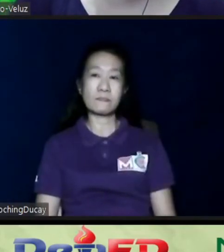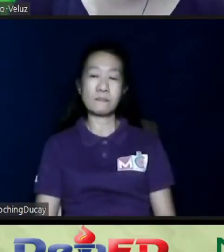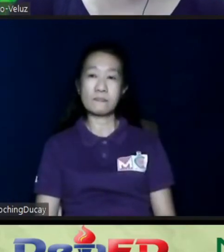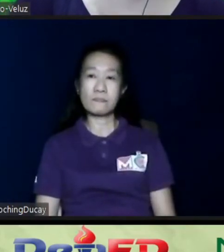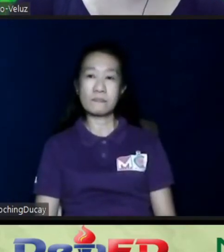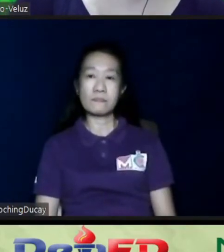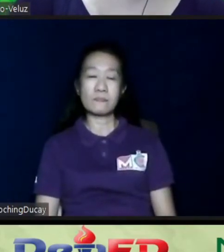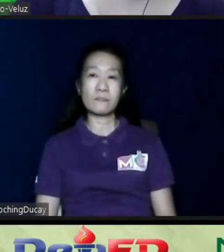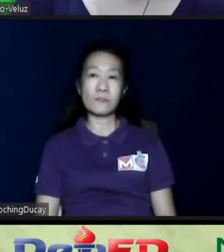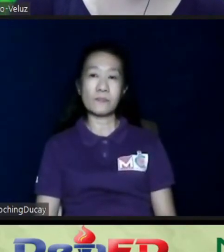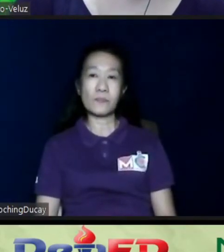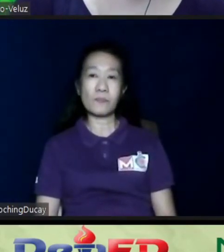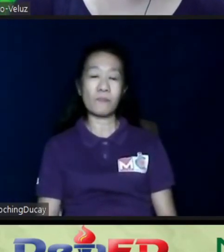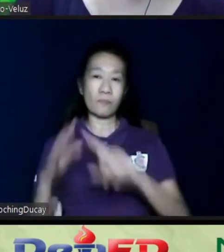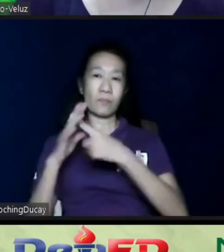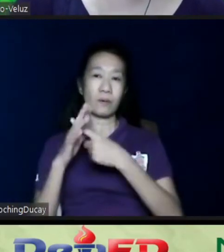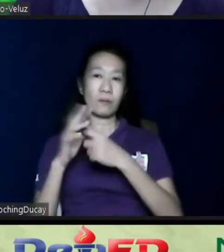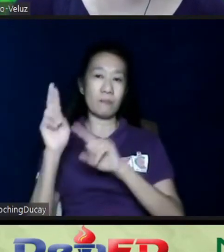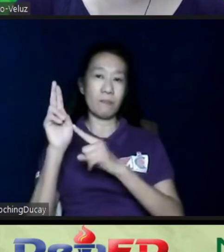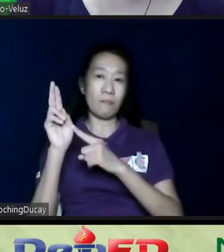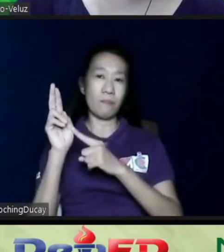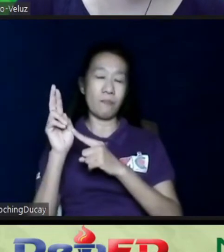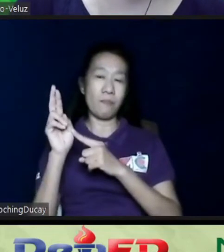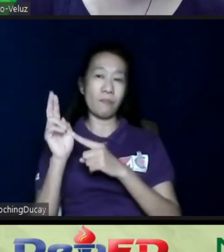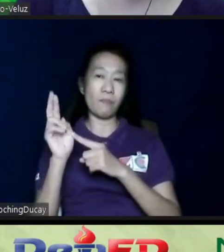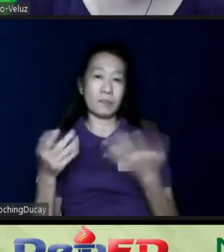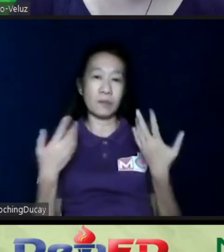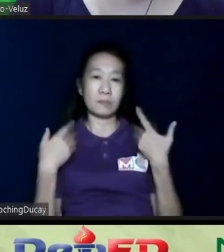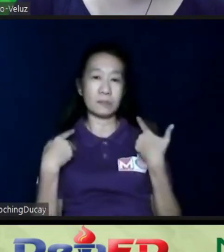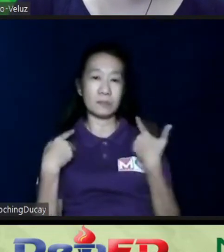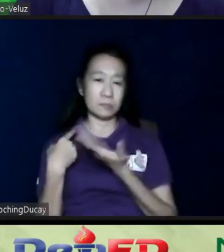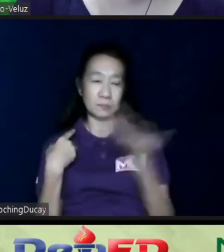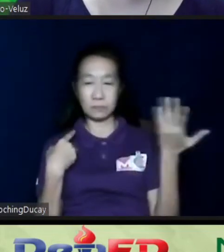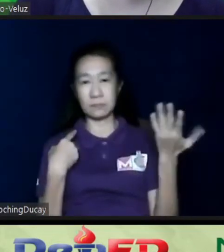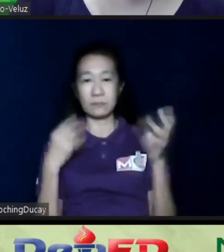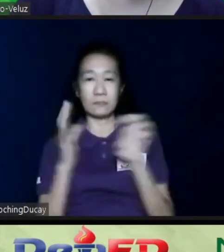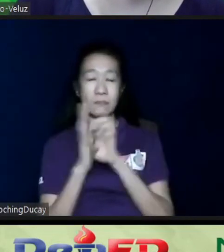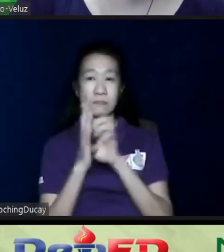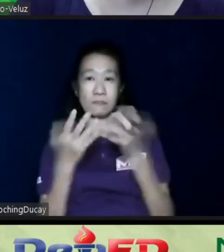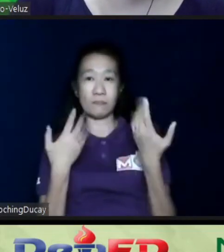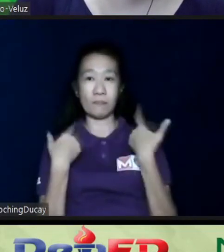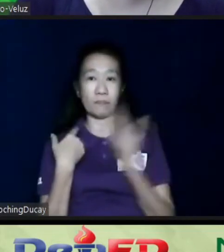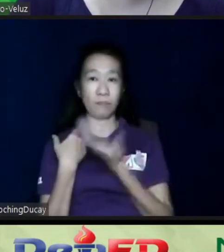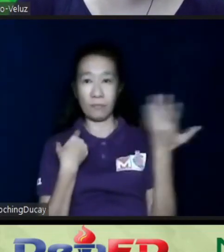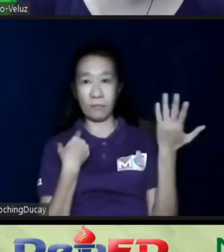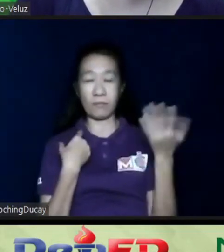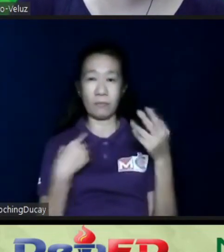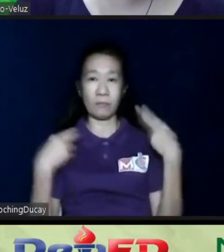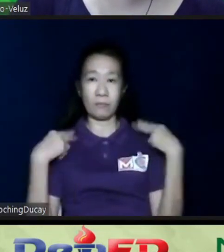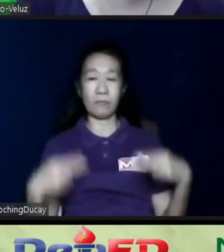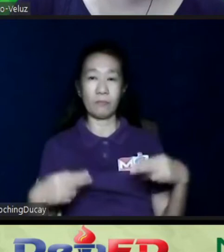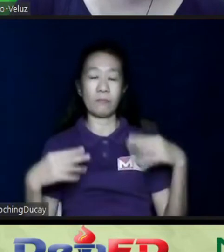po with resources that are already available to you. For example, do you have health workers